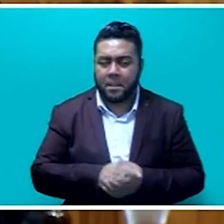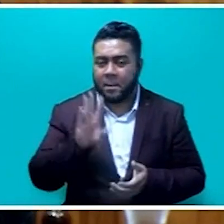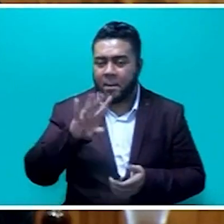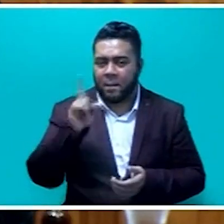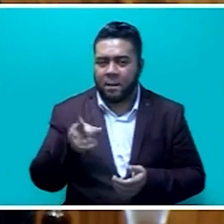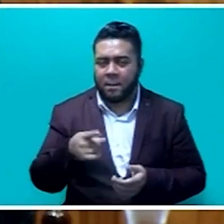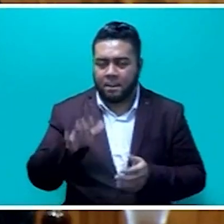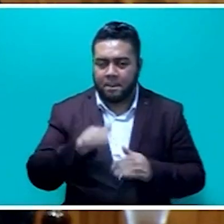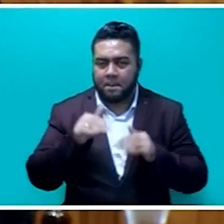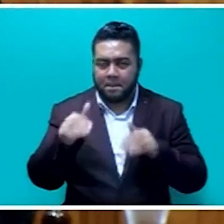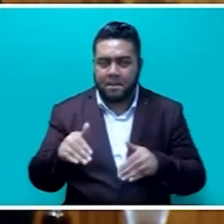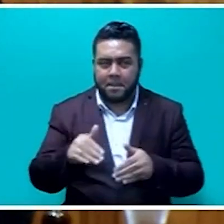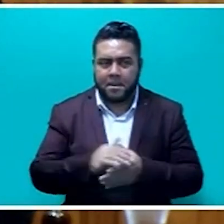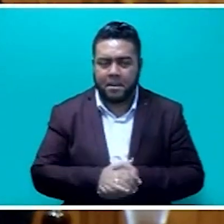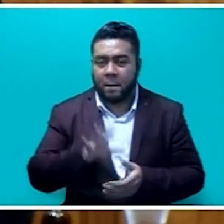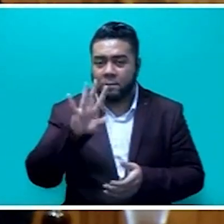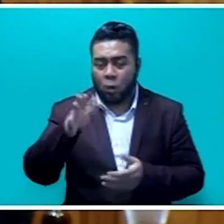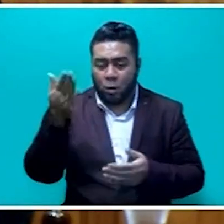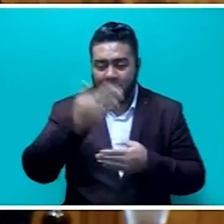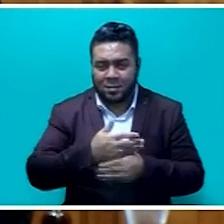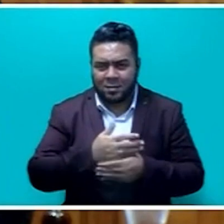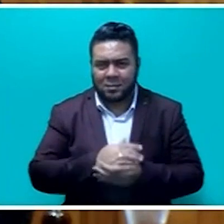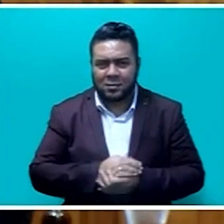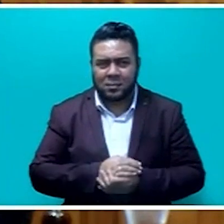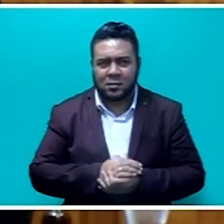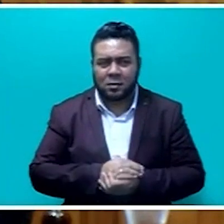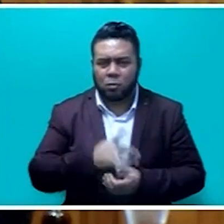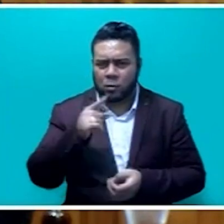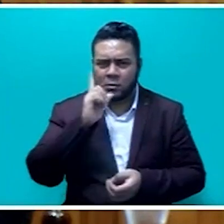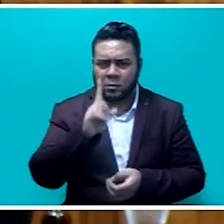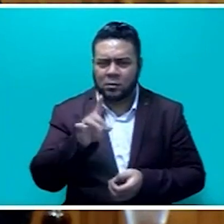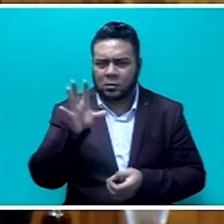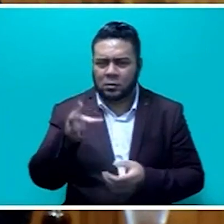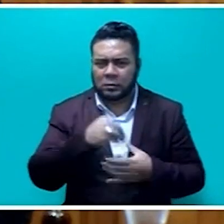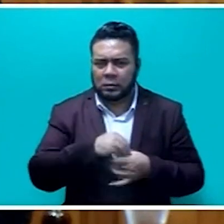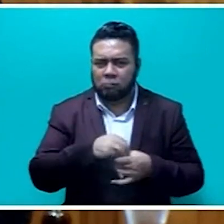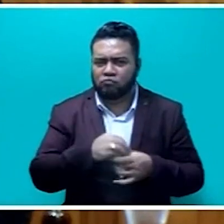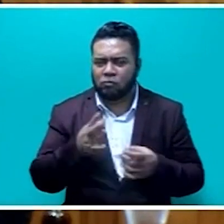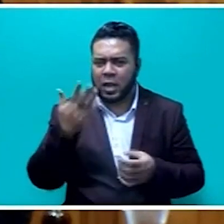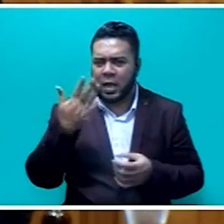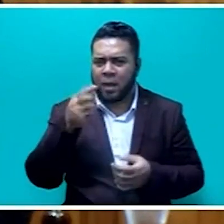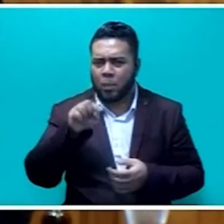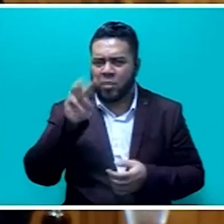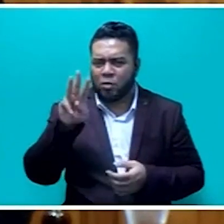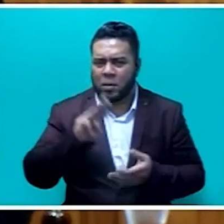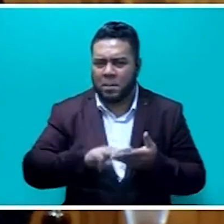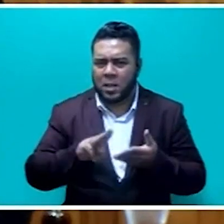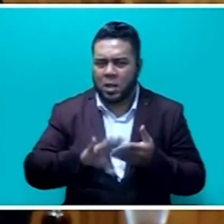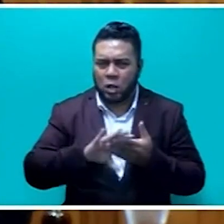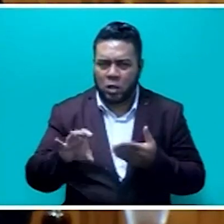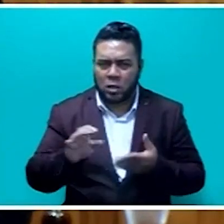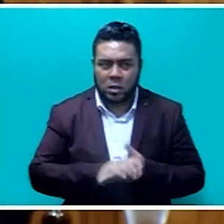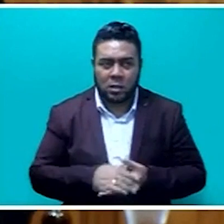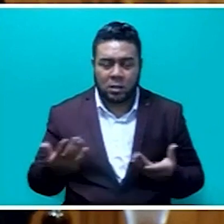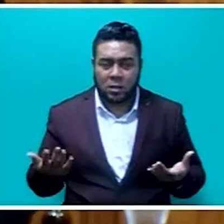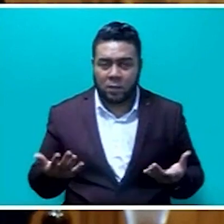participants, staying at least four nights, we are looking at a proximal return on investment of $9.3 million. This